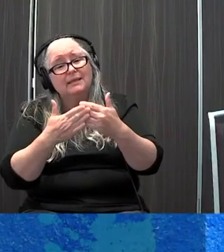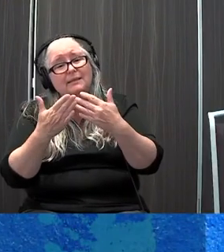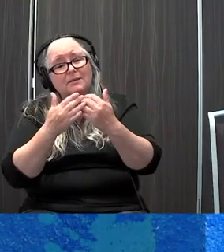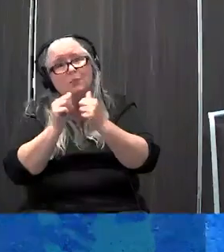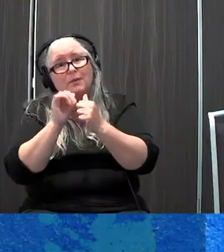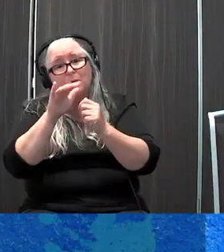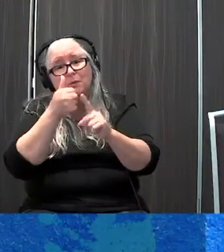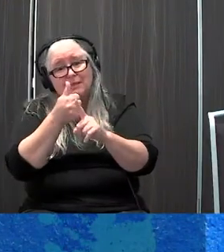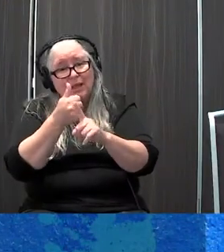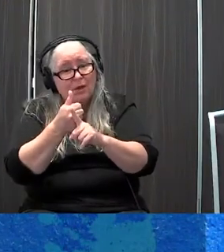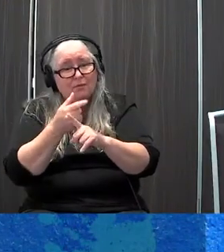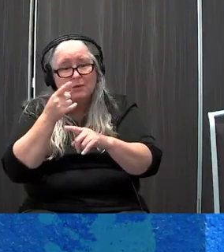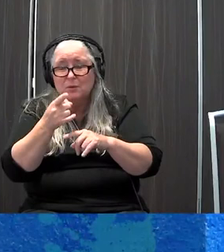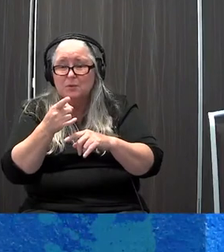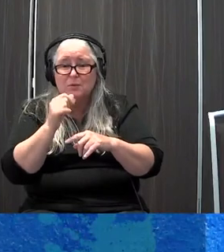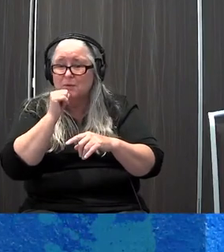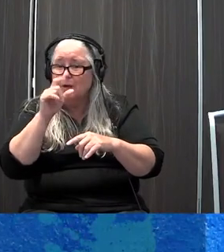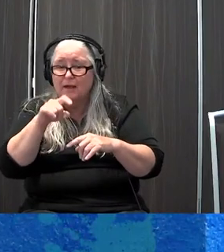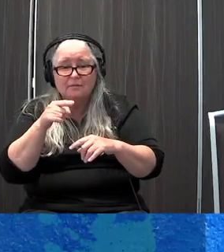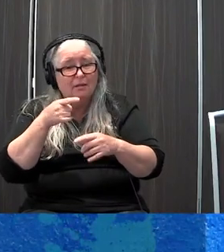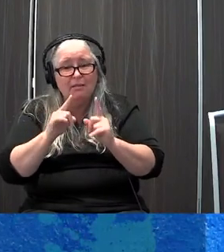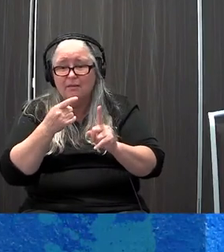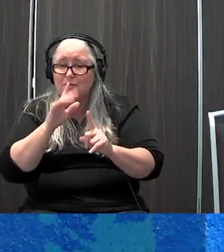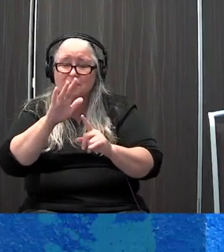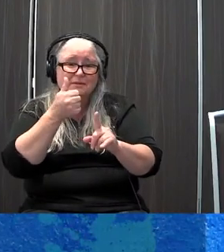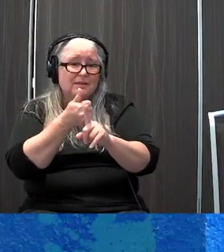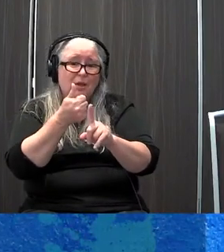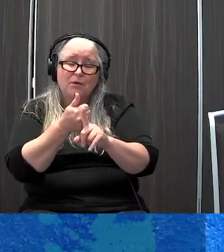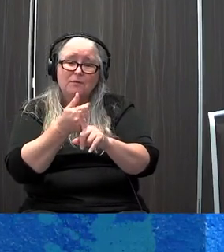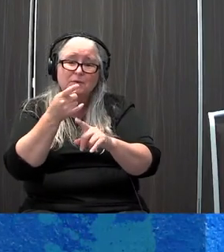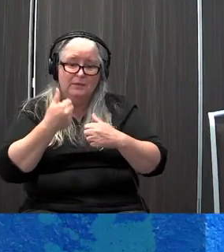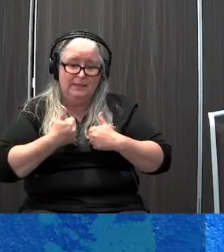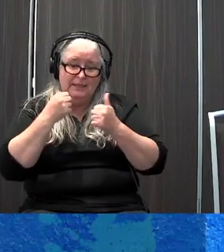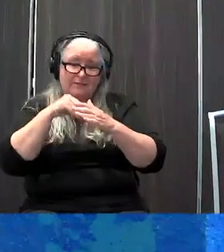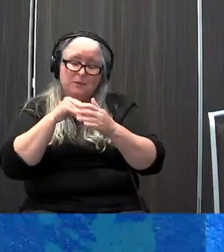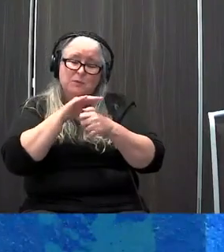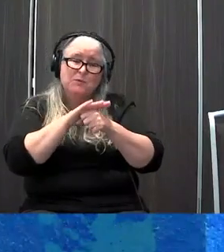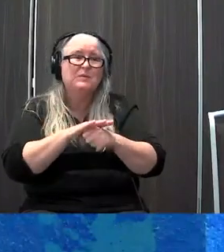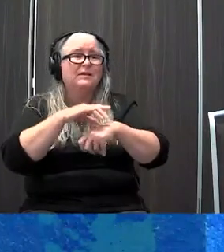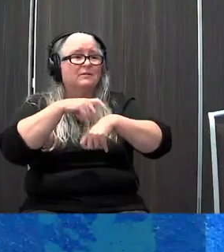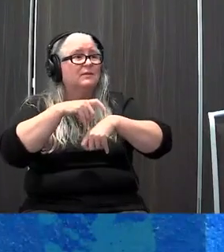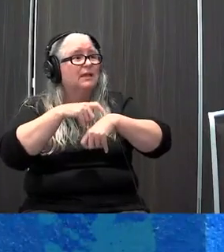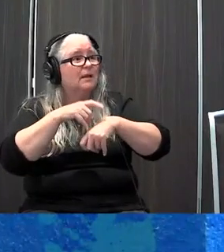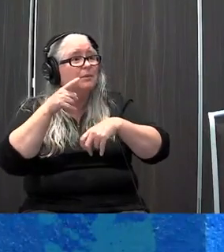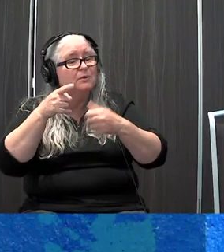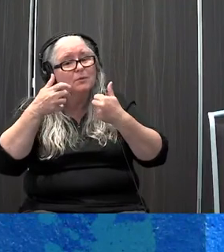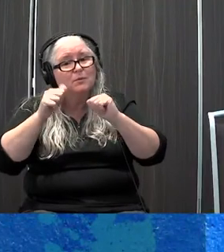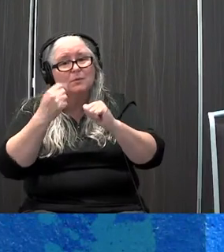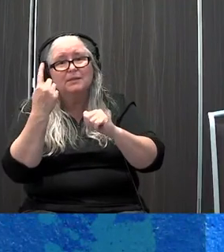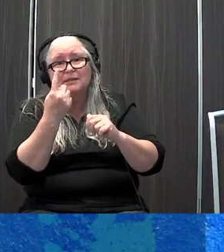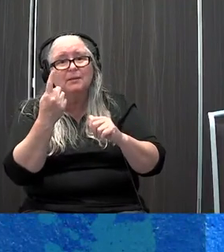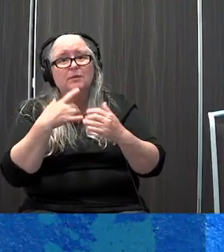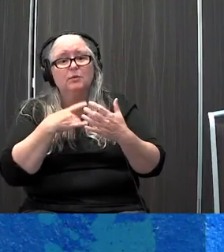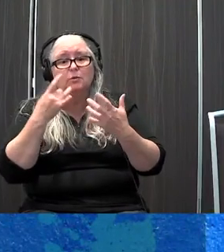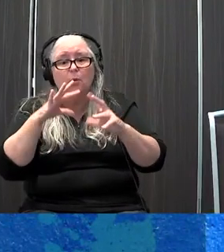we're probably our worst critics. We're harsh on ourselves. We live in a stressful time. So as you're trying something for your wellness, you know, what you